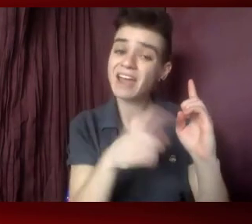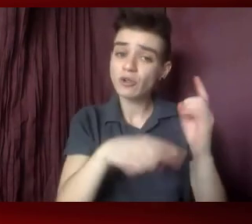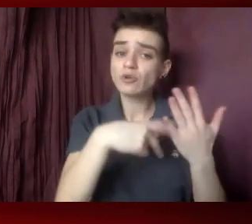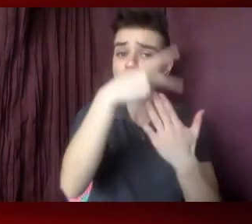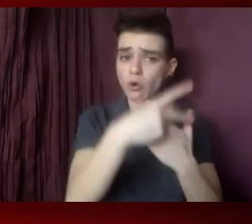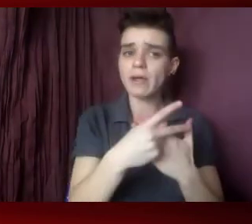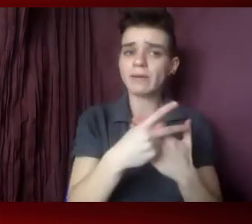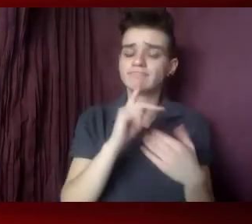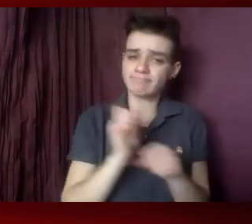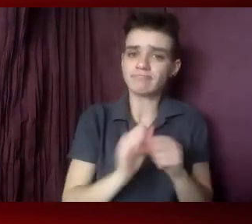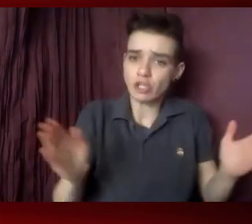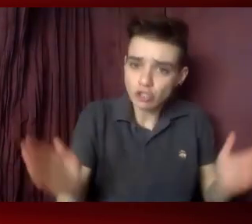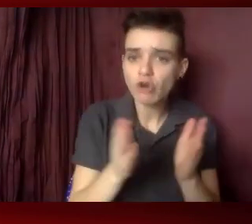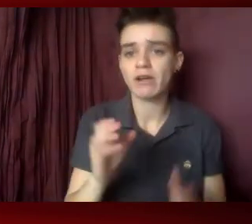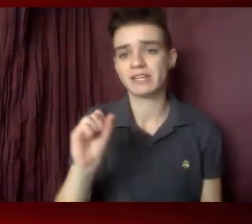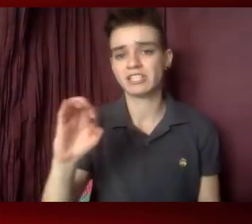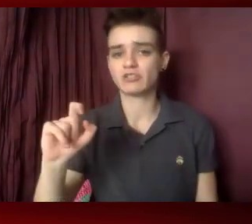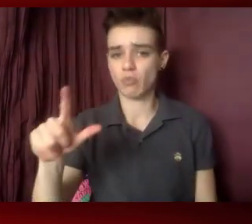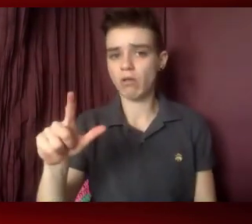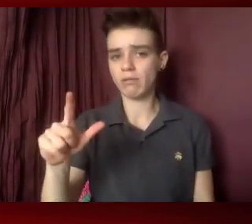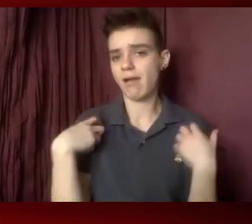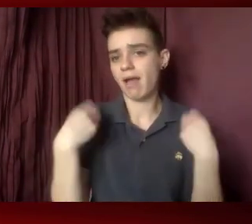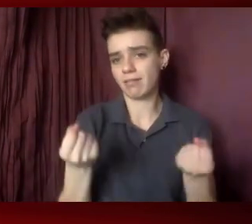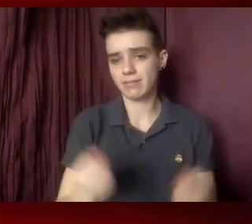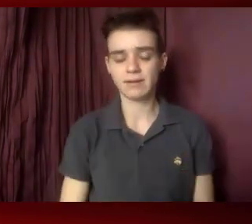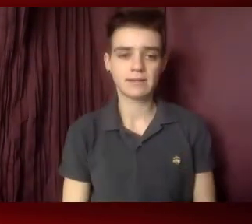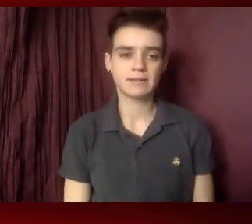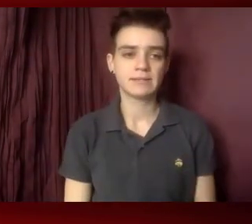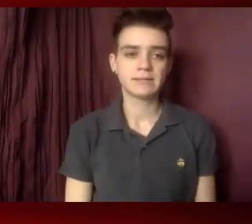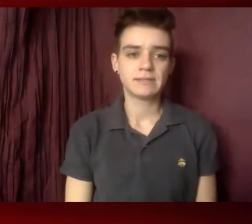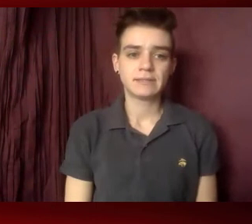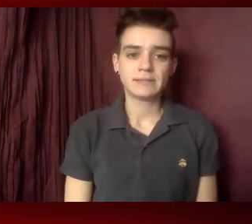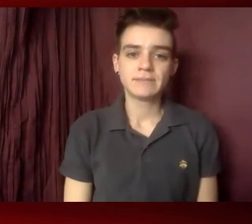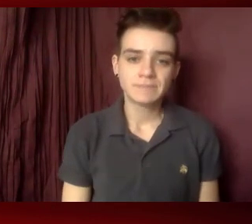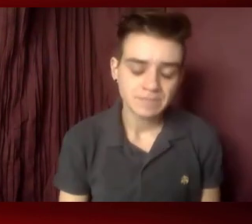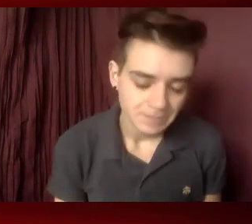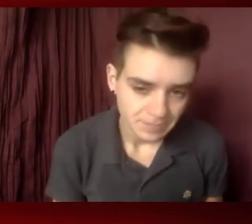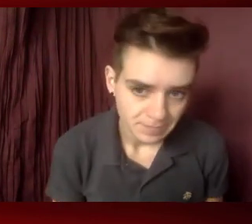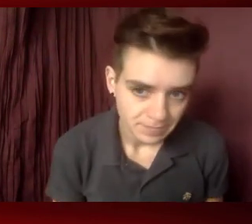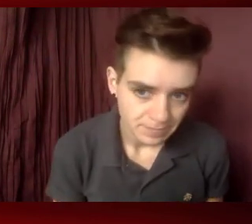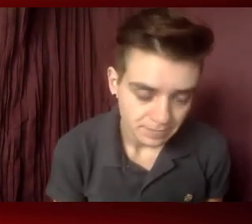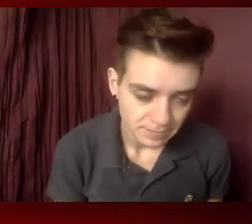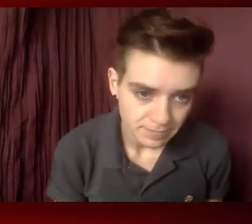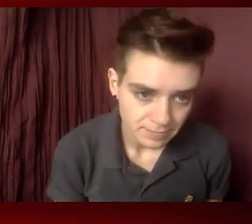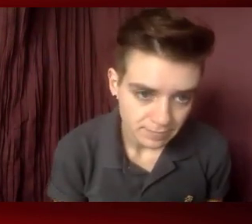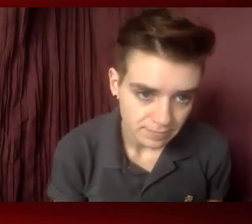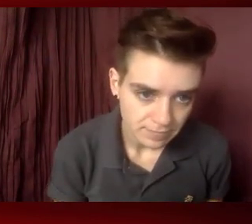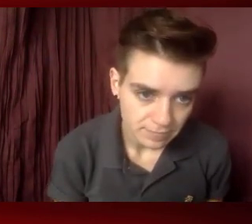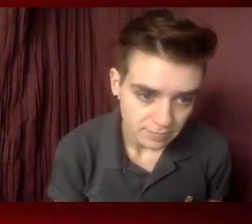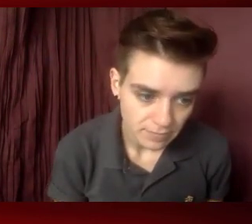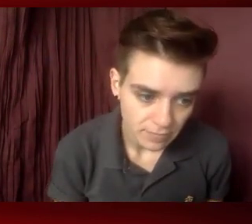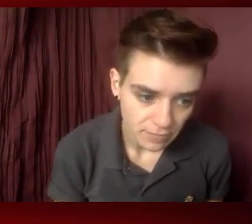wellness. And this leads to gag laws, gag rules that exist right now.